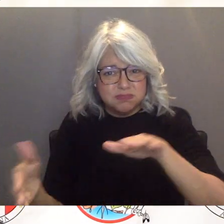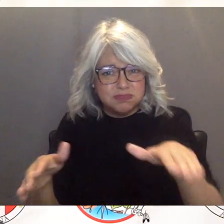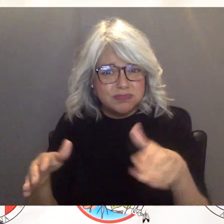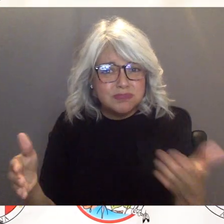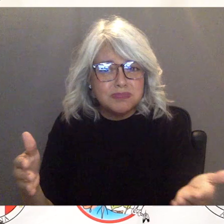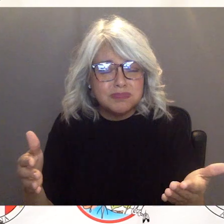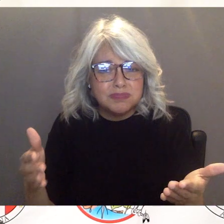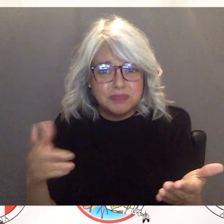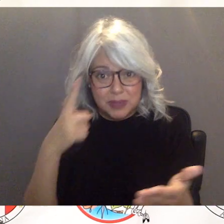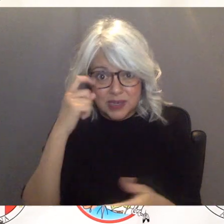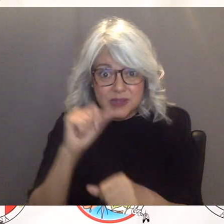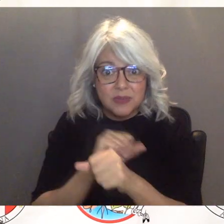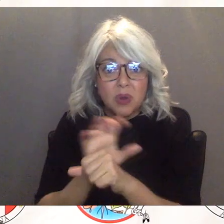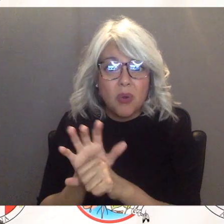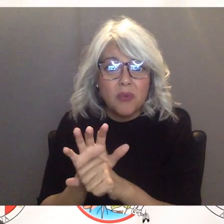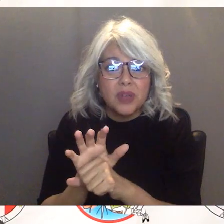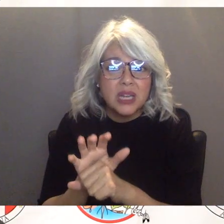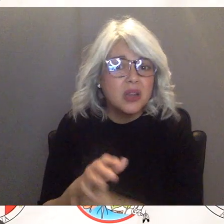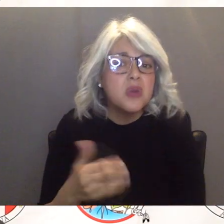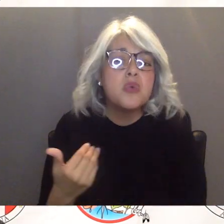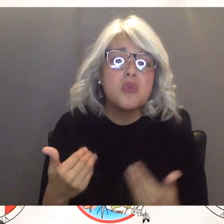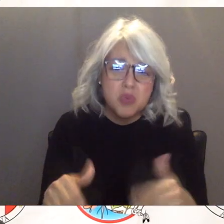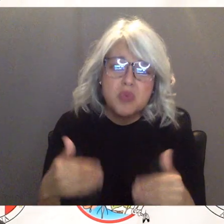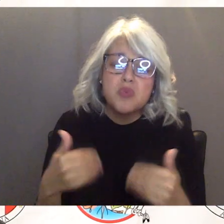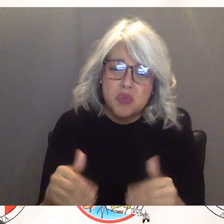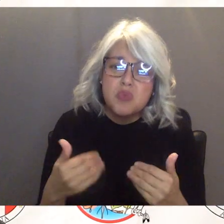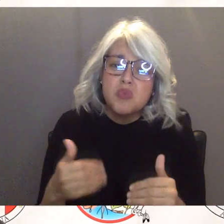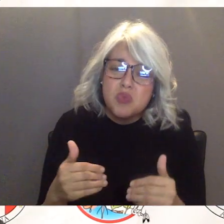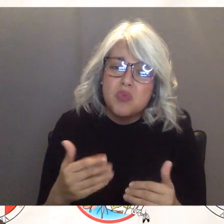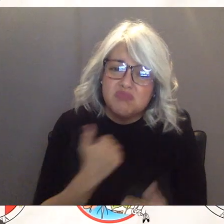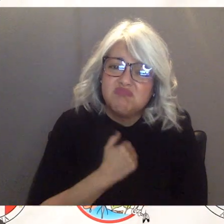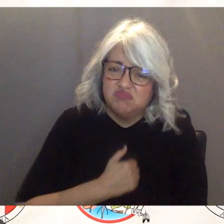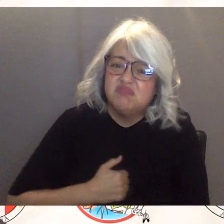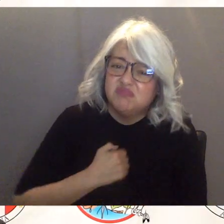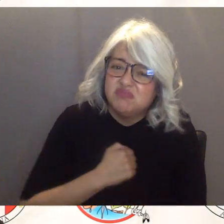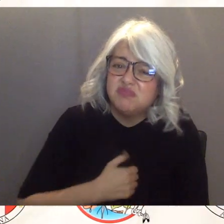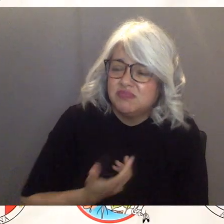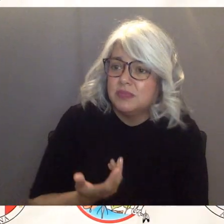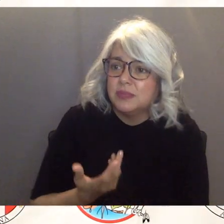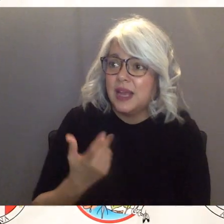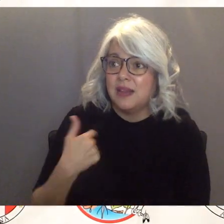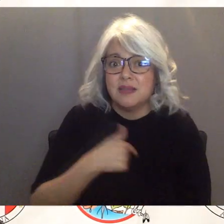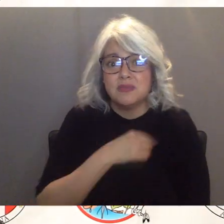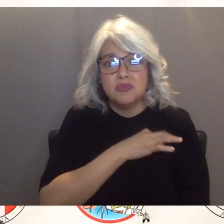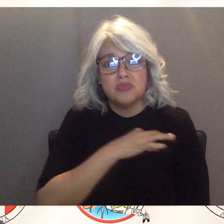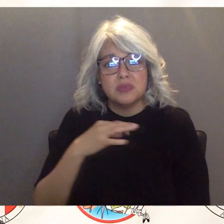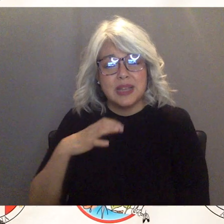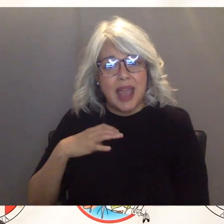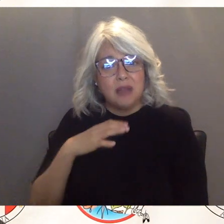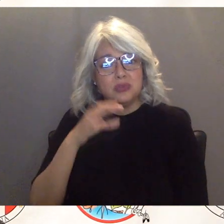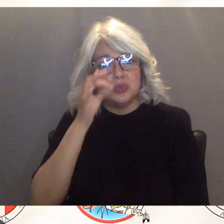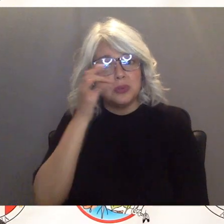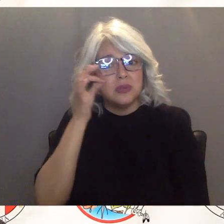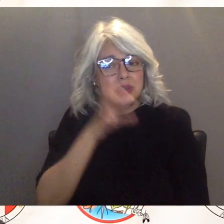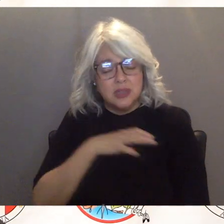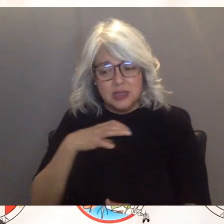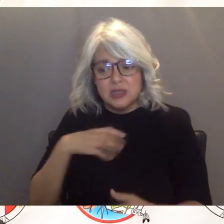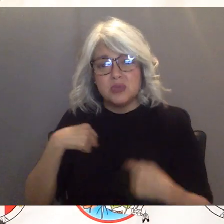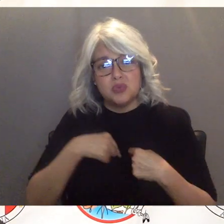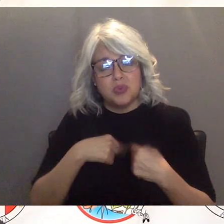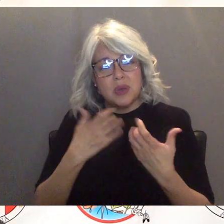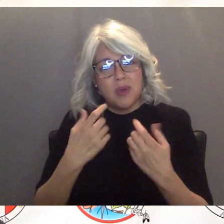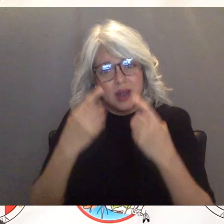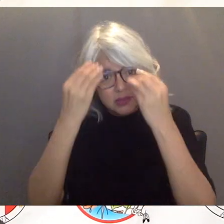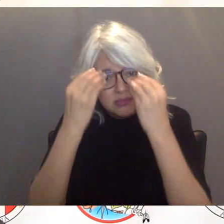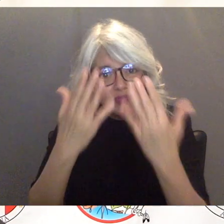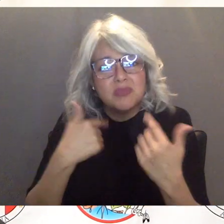to covid unfortunately and our prayers on on behalf of tribal council and the tribe go out go out to you guys your families